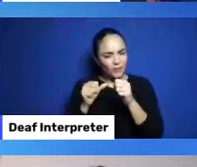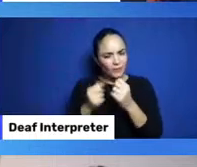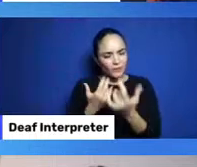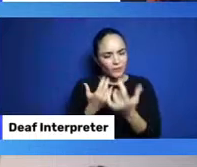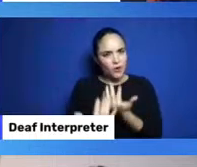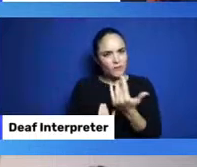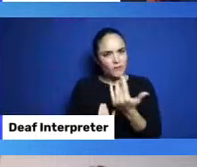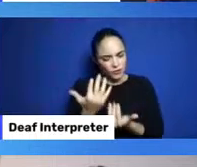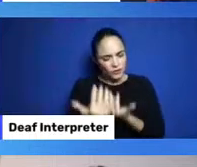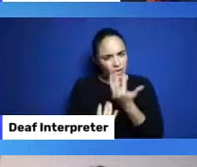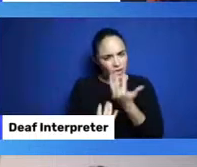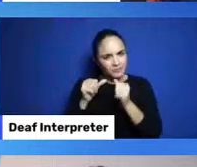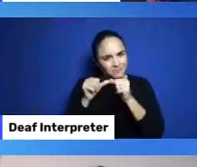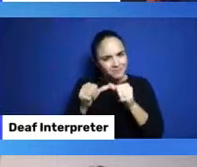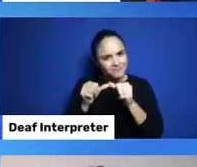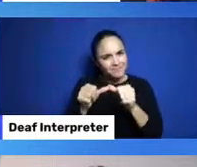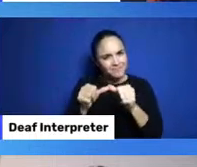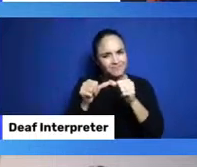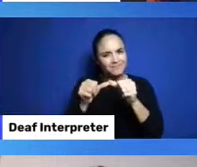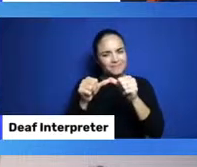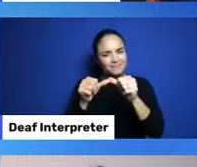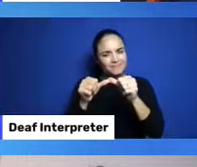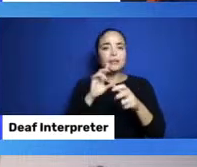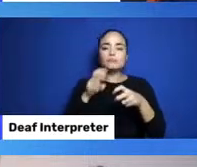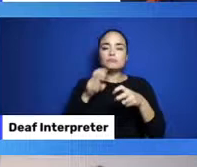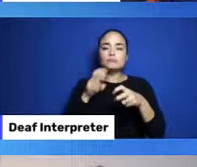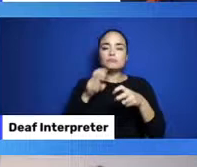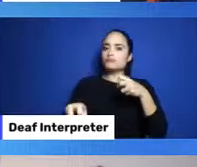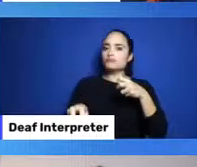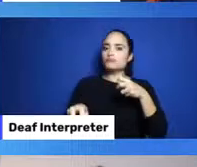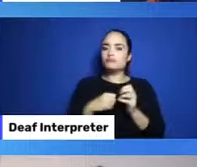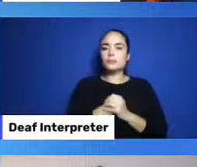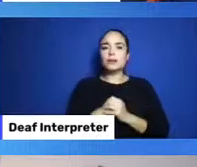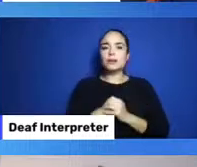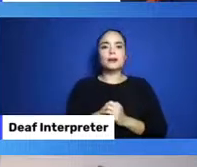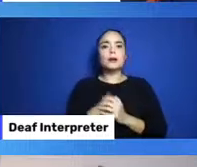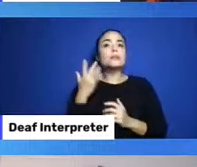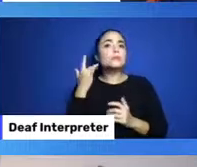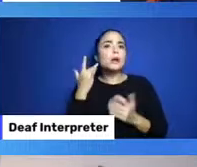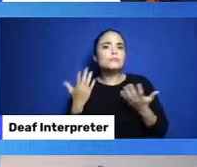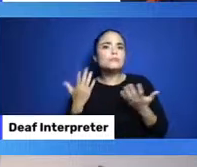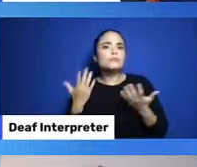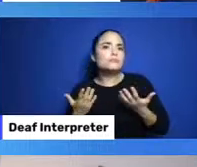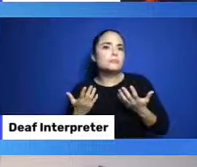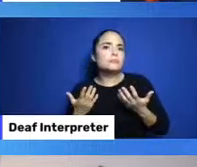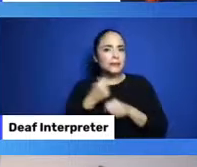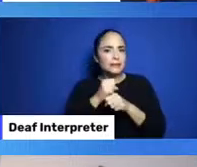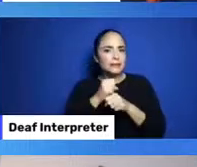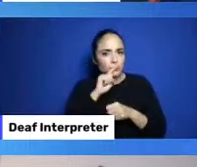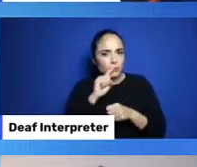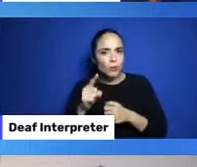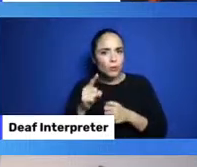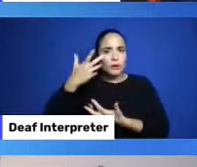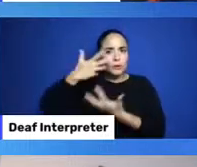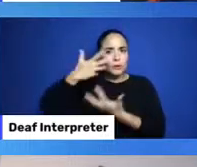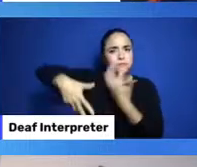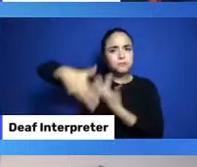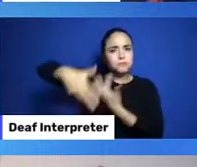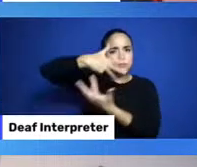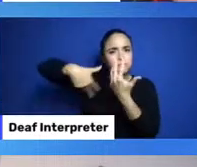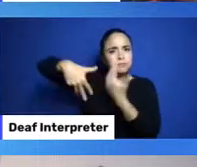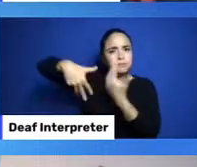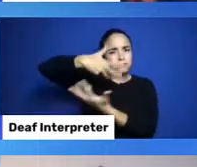in the winter, because we need to ensure proper airflow for the fire. But also,